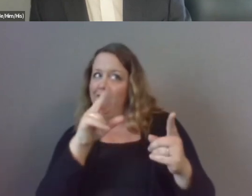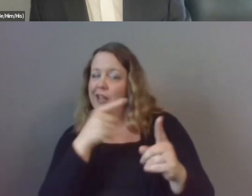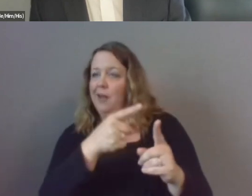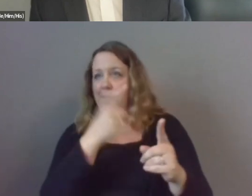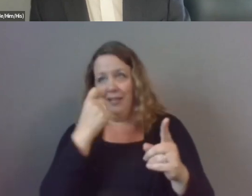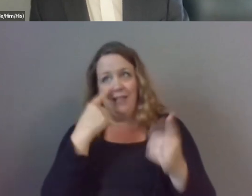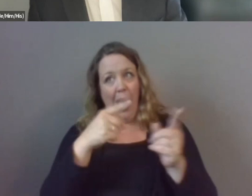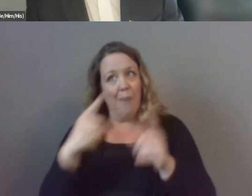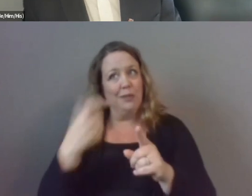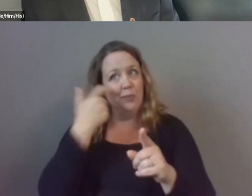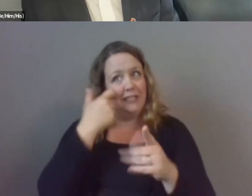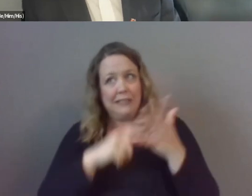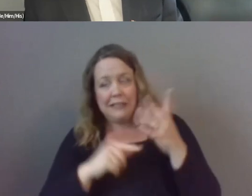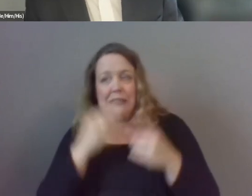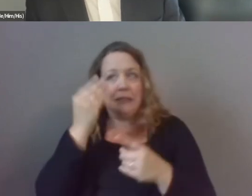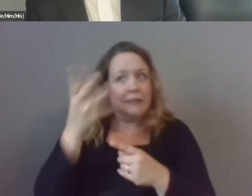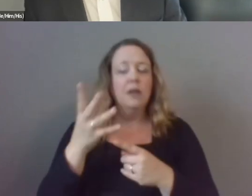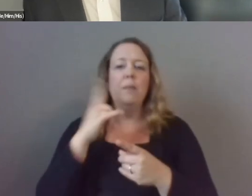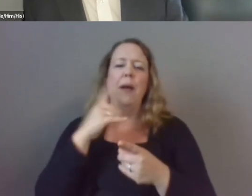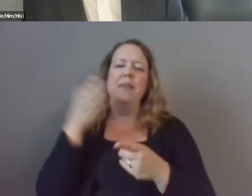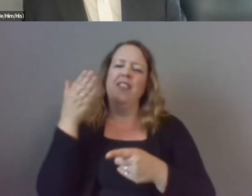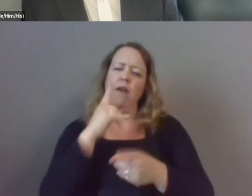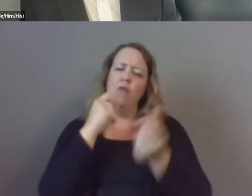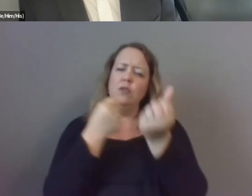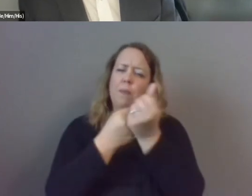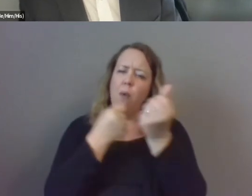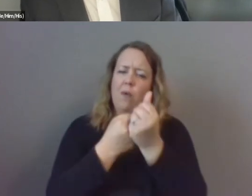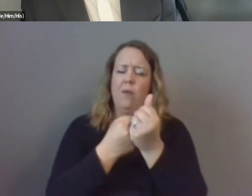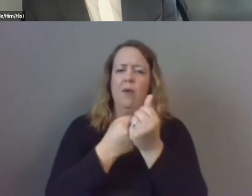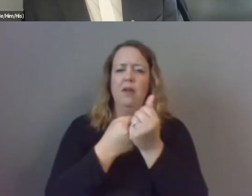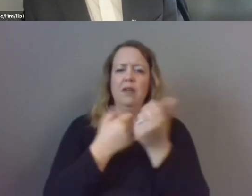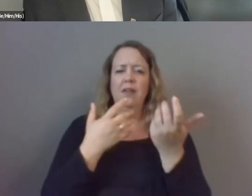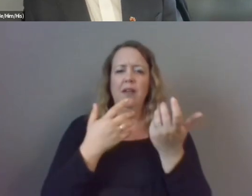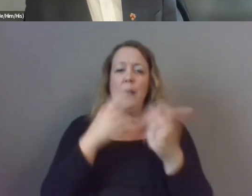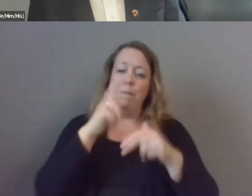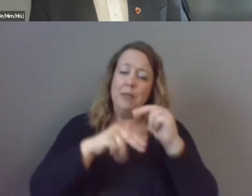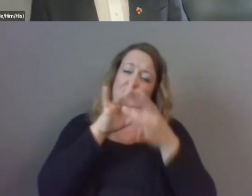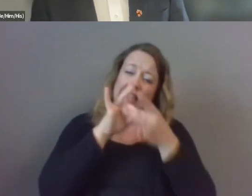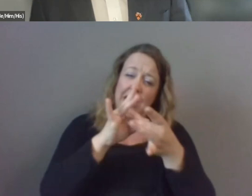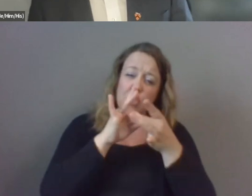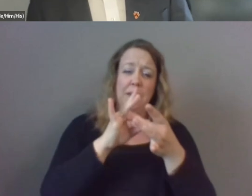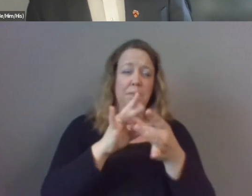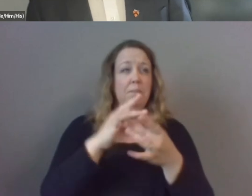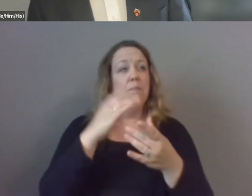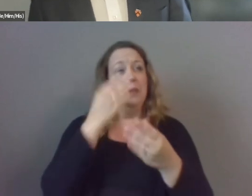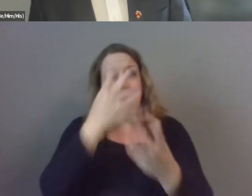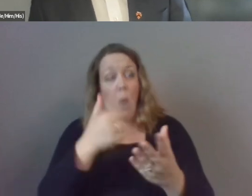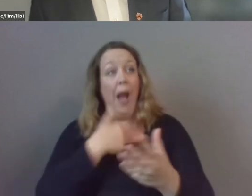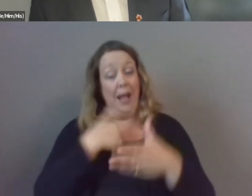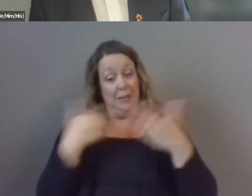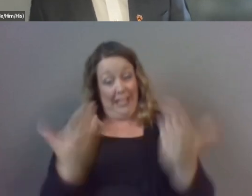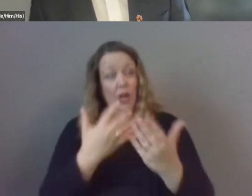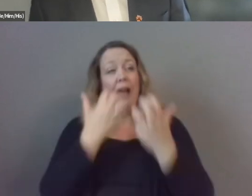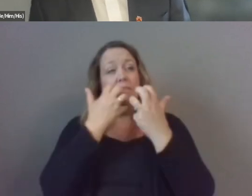here um but just being supportive and again going back to the idea of just building relationships letting them know that we're there and that we care for them